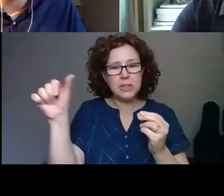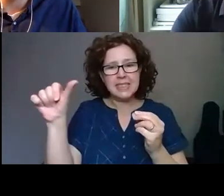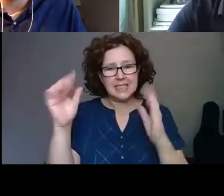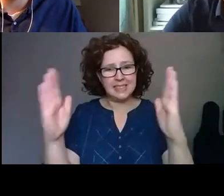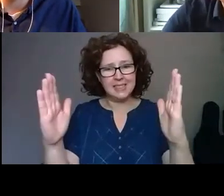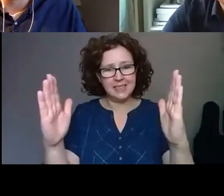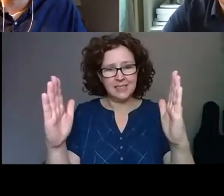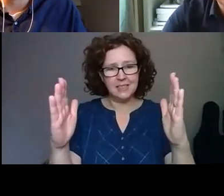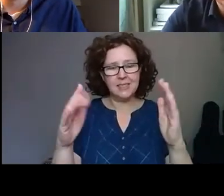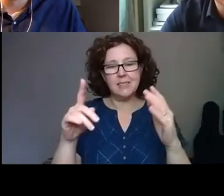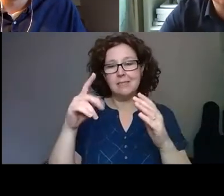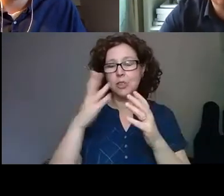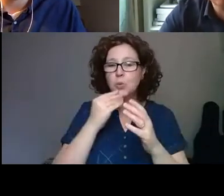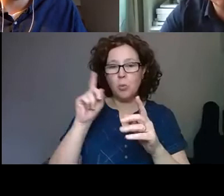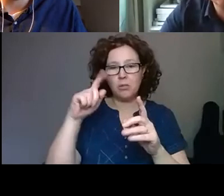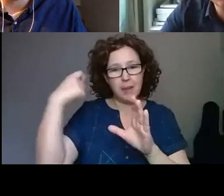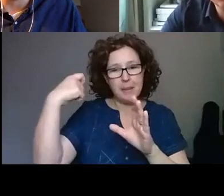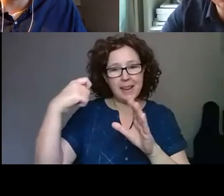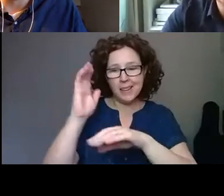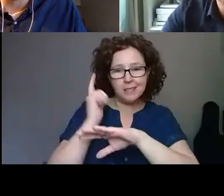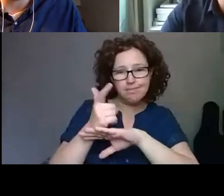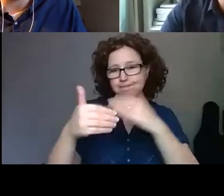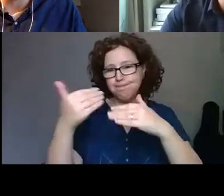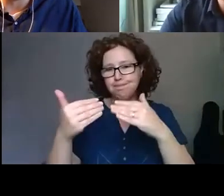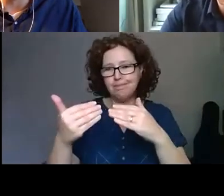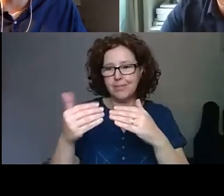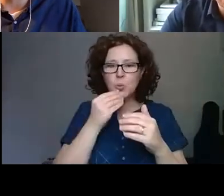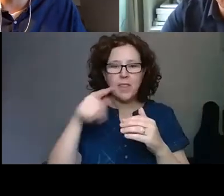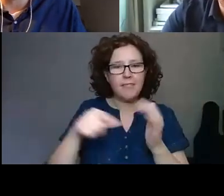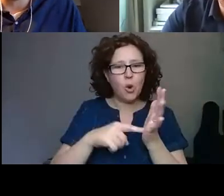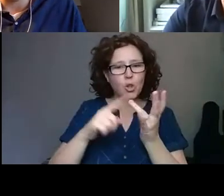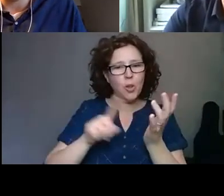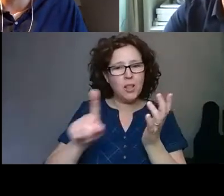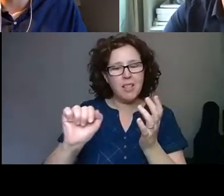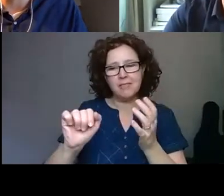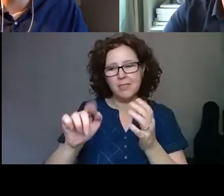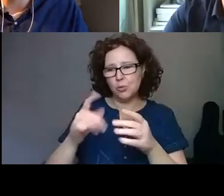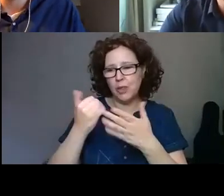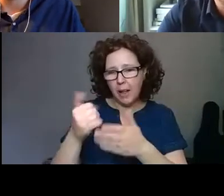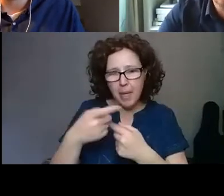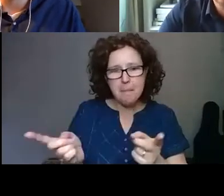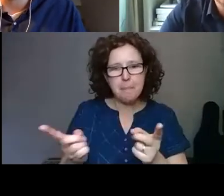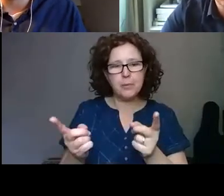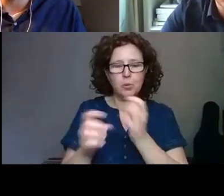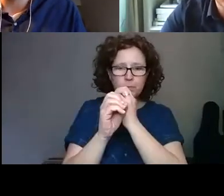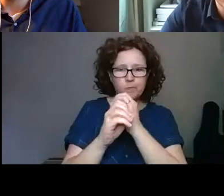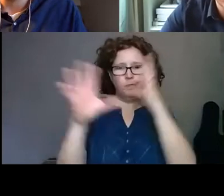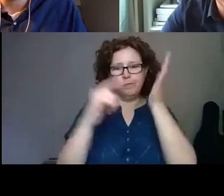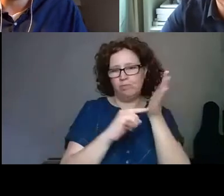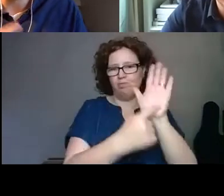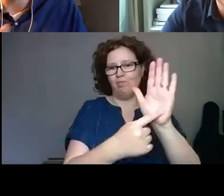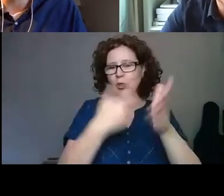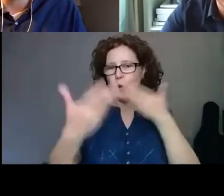filmmaking as a tool to enable them to re-imagine and to re-represent those stories